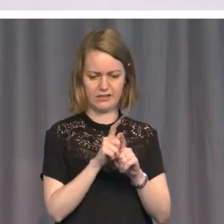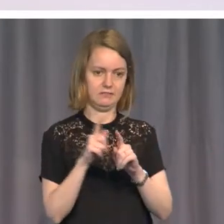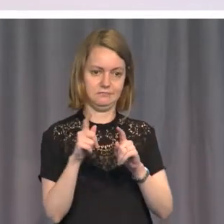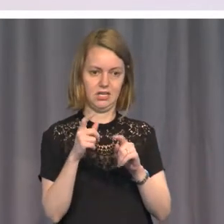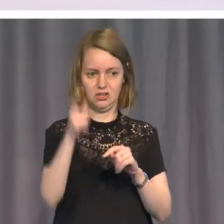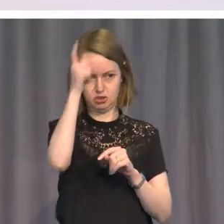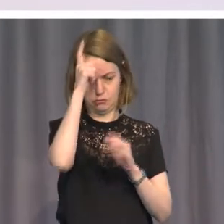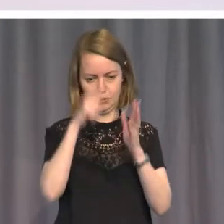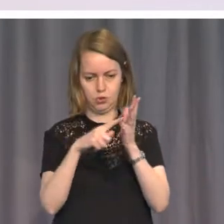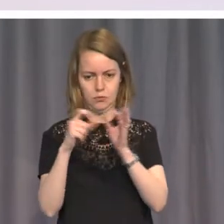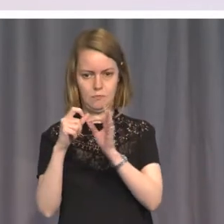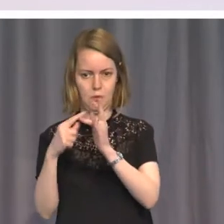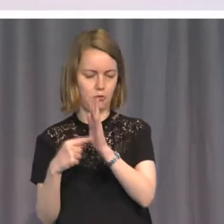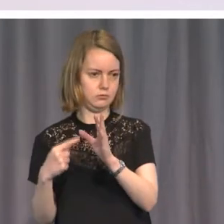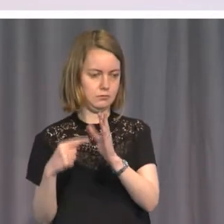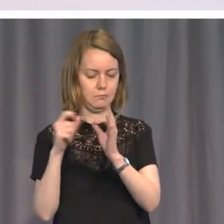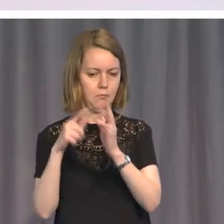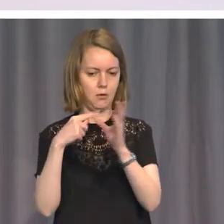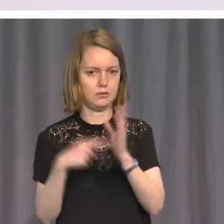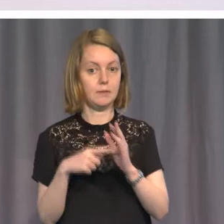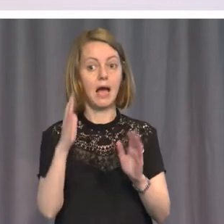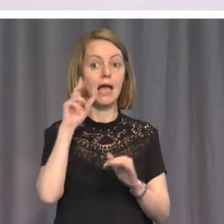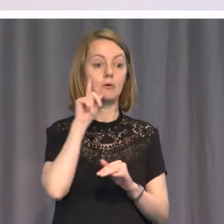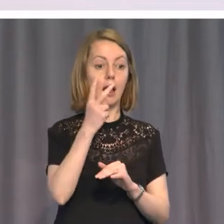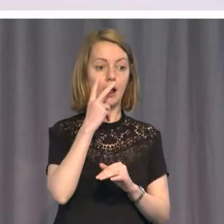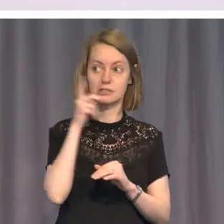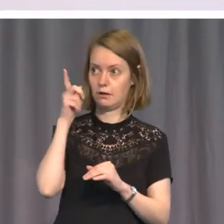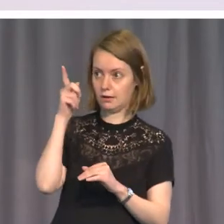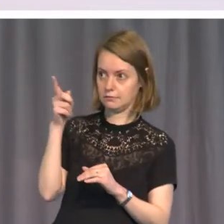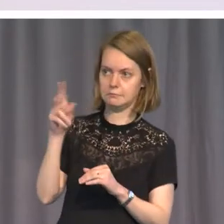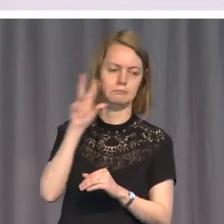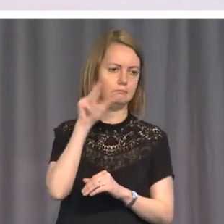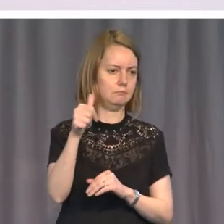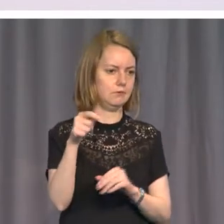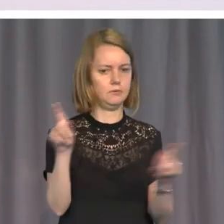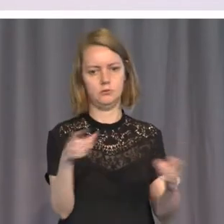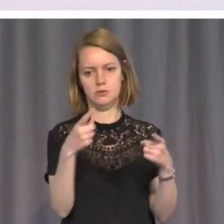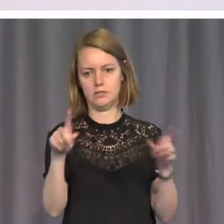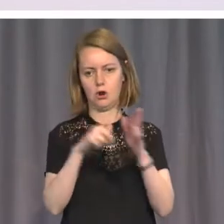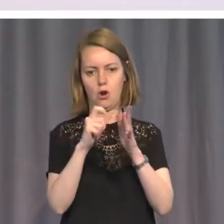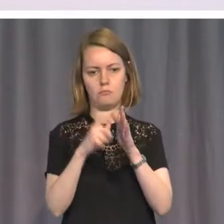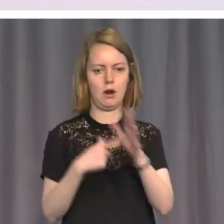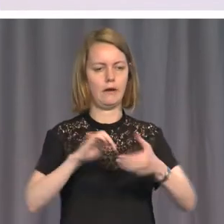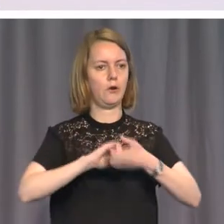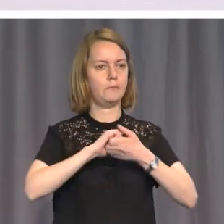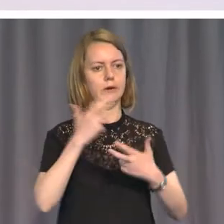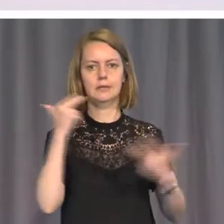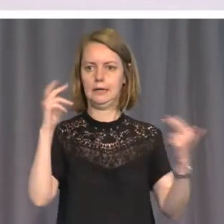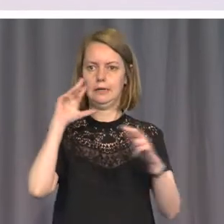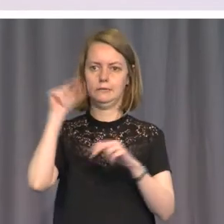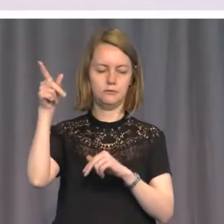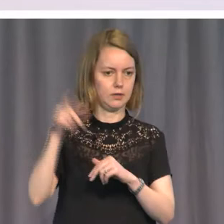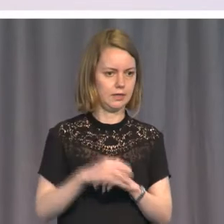last night, at the State Theatre, you fooled it off. Well, achievements like that, with an international